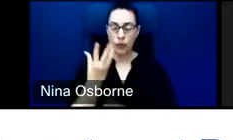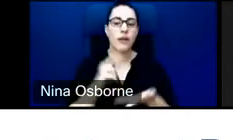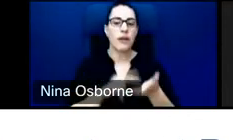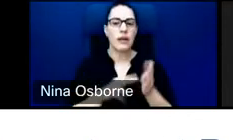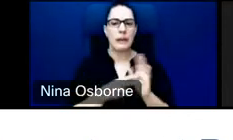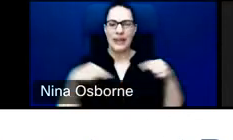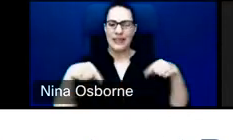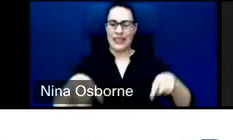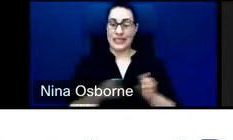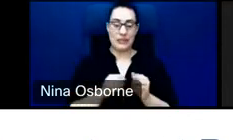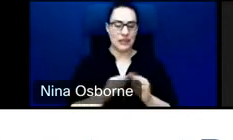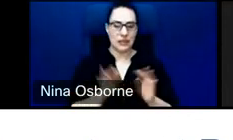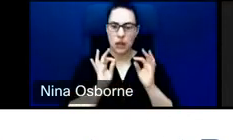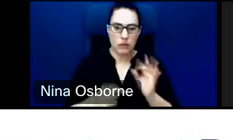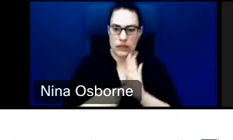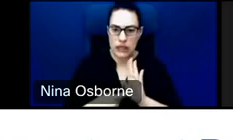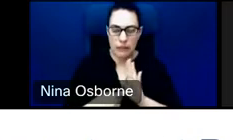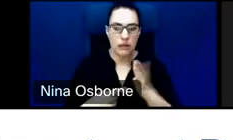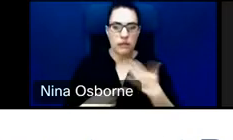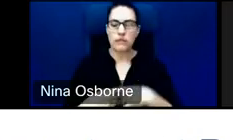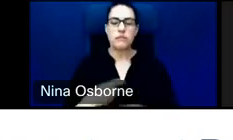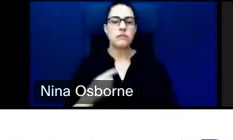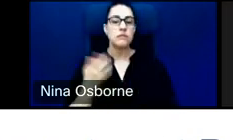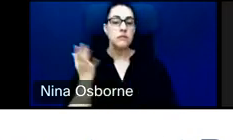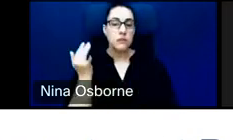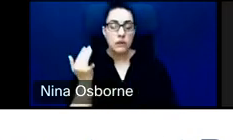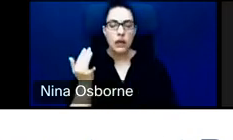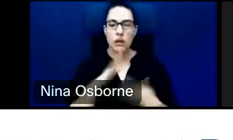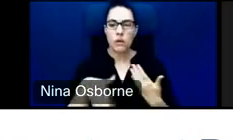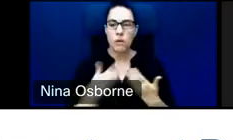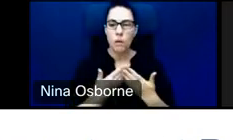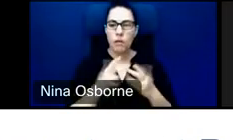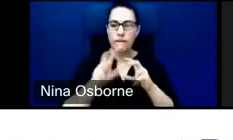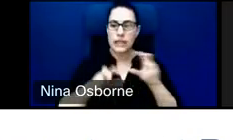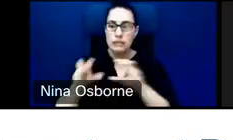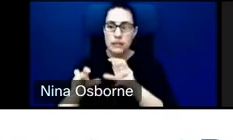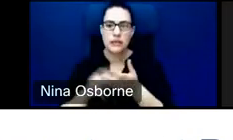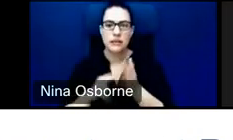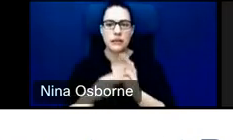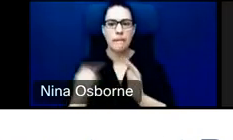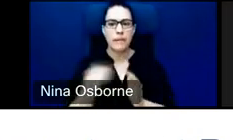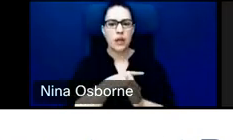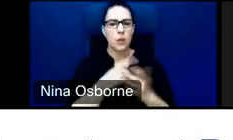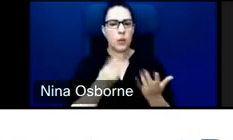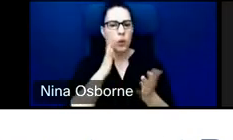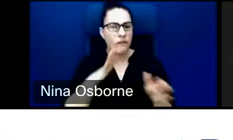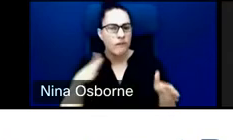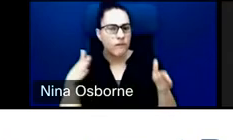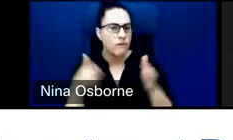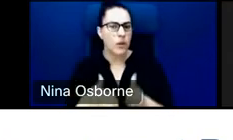really making sure that, that all of our investments are focused not only on, you know, growing,